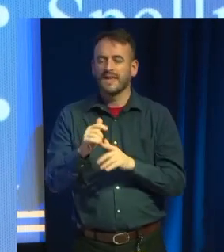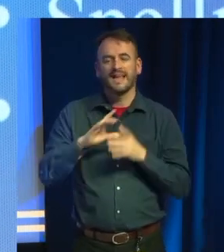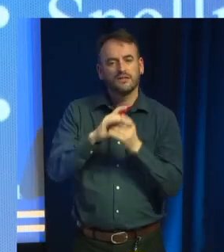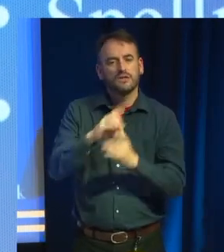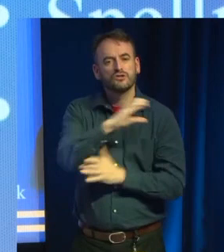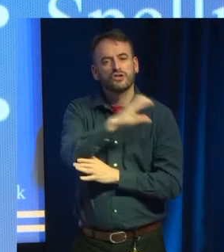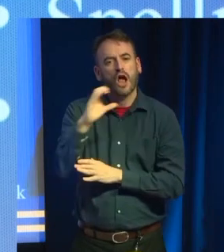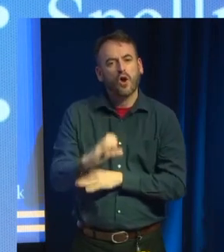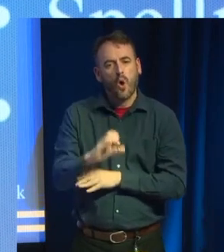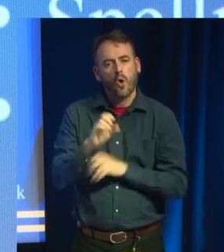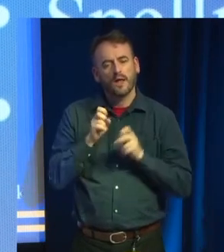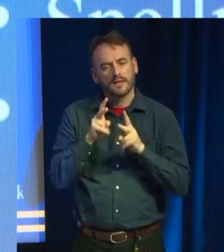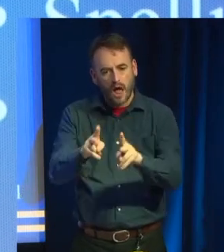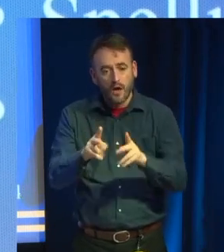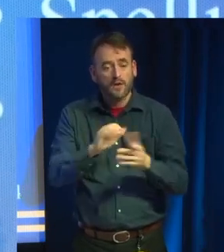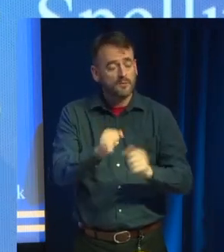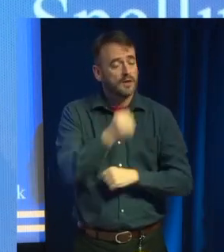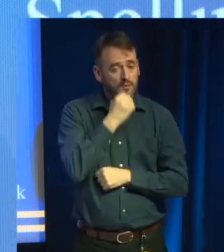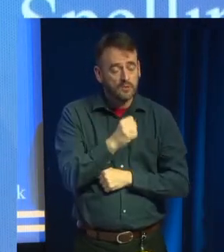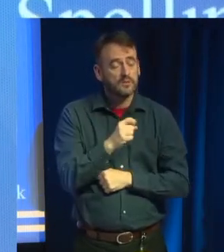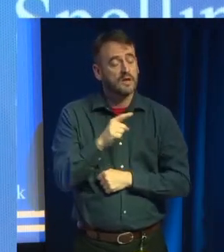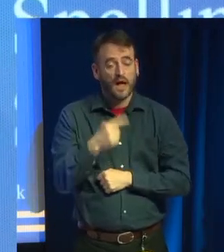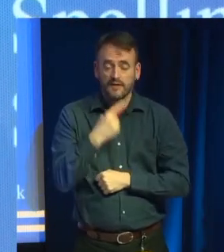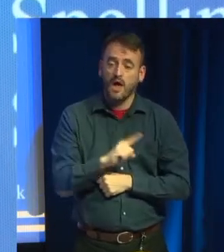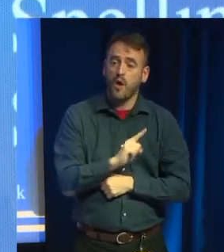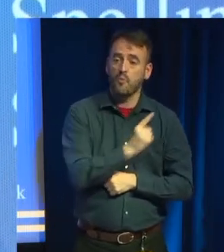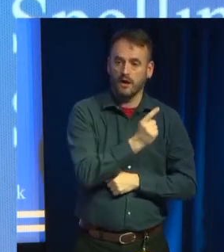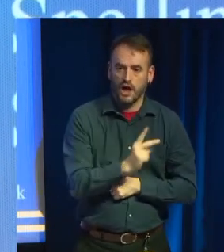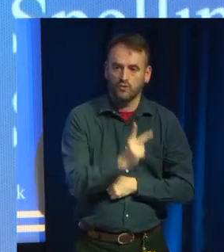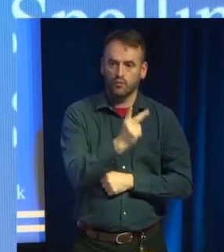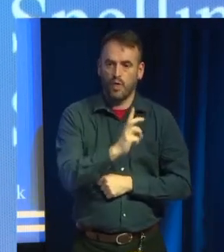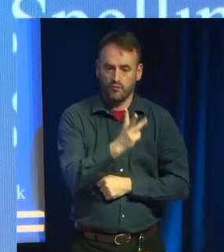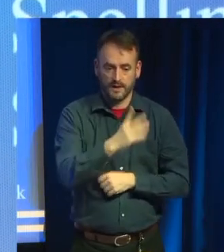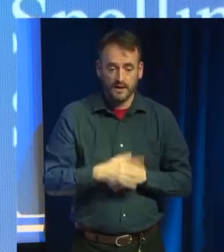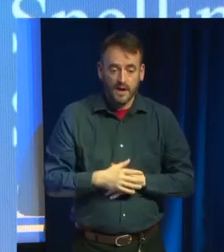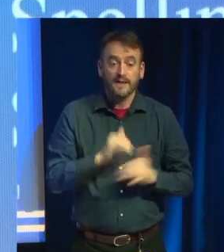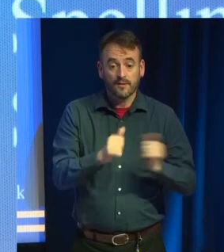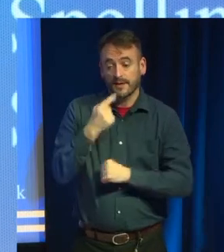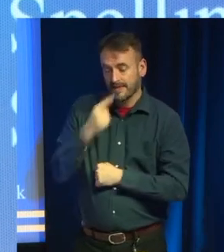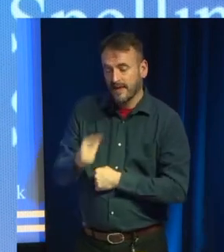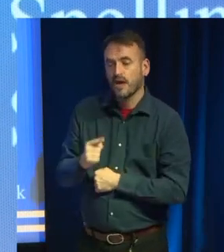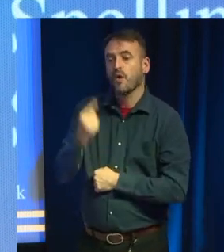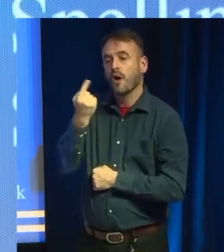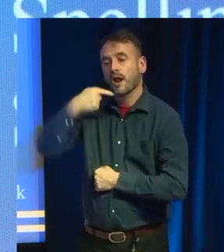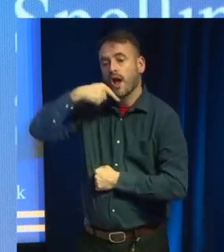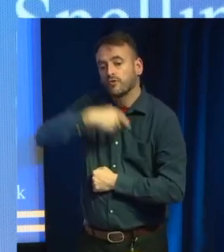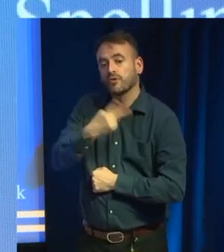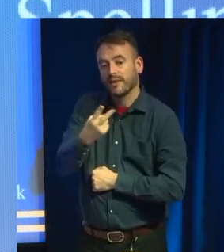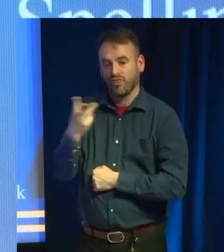which is tiresome. But it's okay. It's all done now. And if you're interested in more on this stuff, the secret